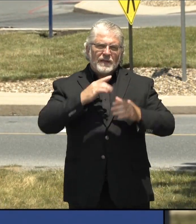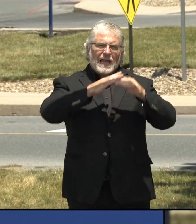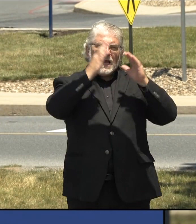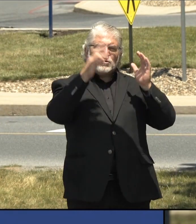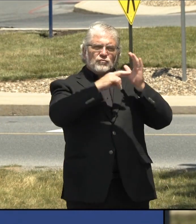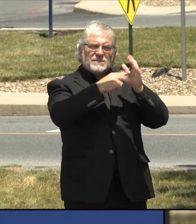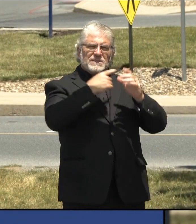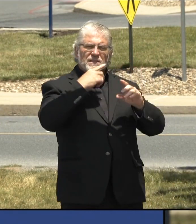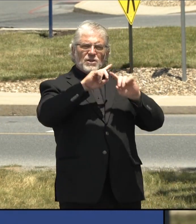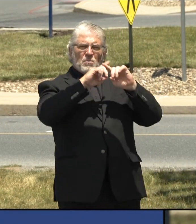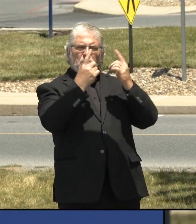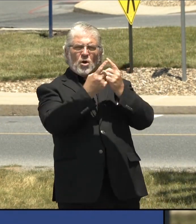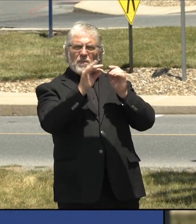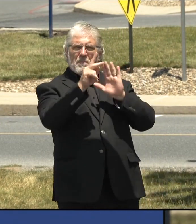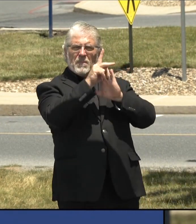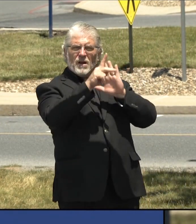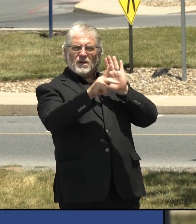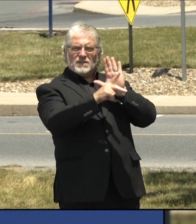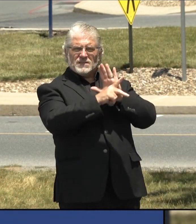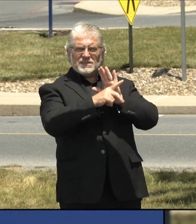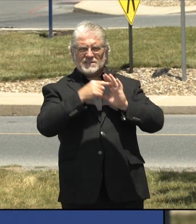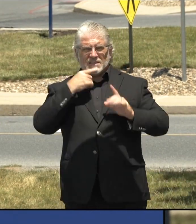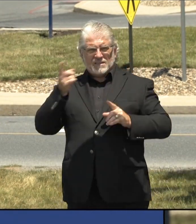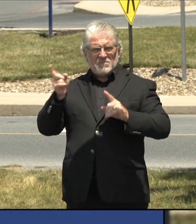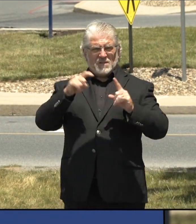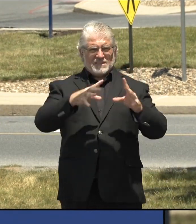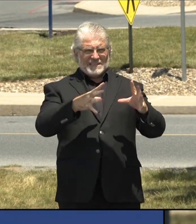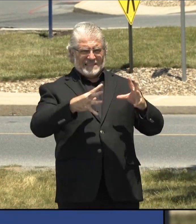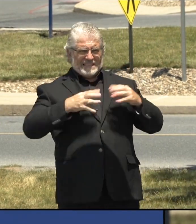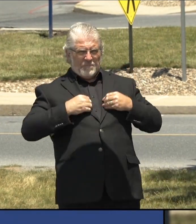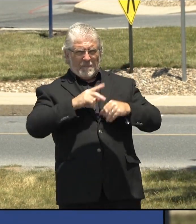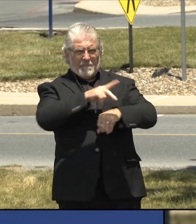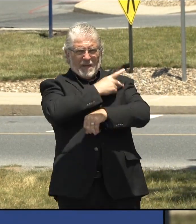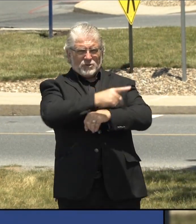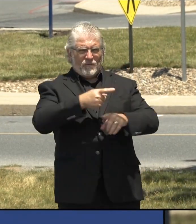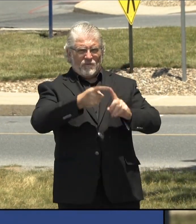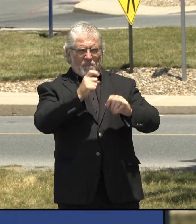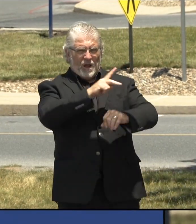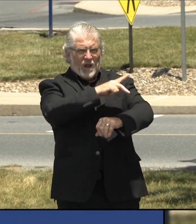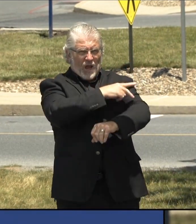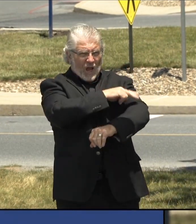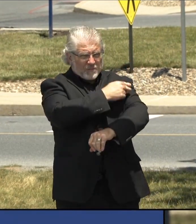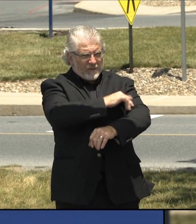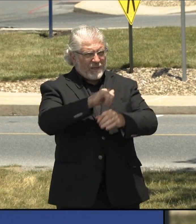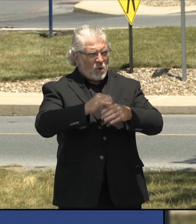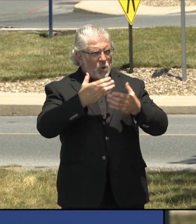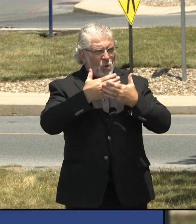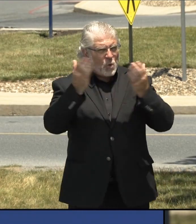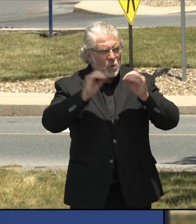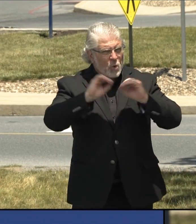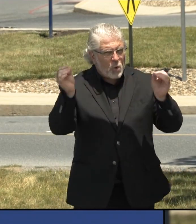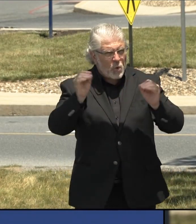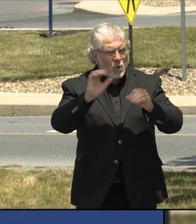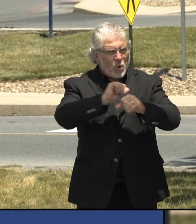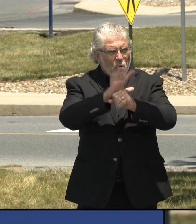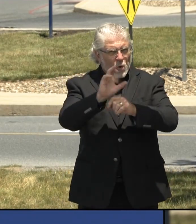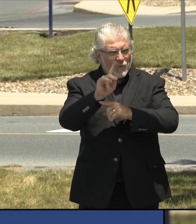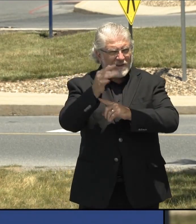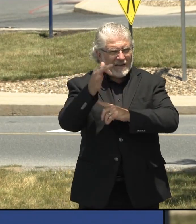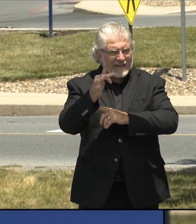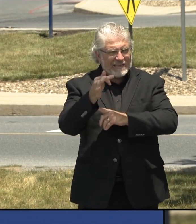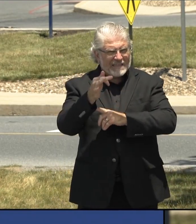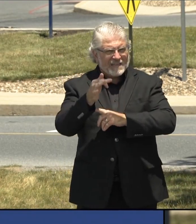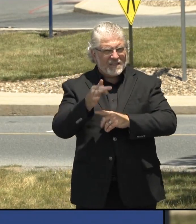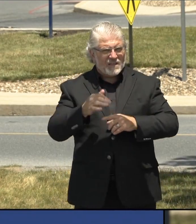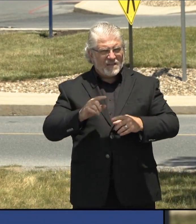and contagious COVID-19 patients from hospitals. They say that likely contributed thousands of elderly, elderly deaths in Pennsylvania. Do you think that, is that an